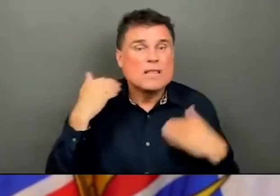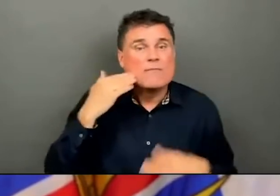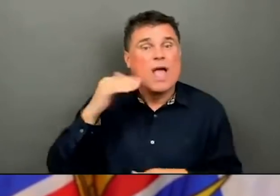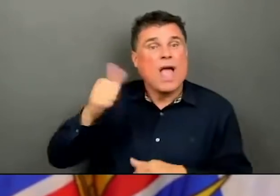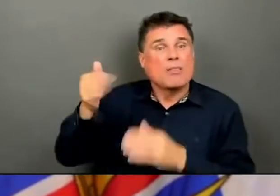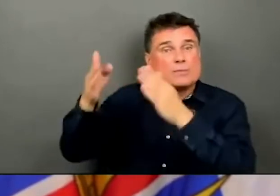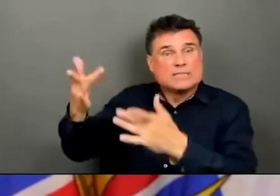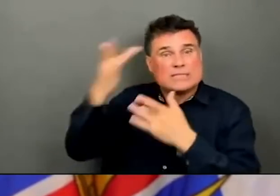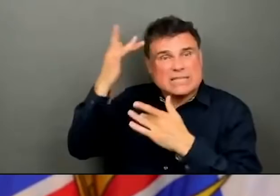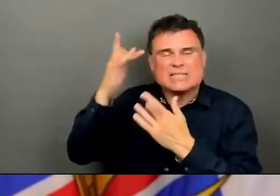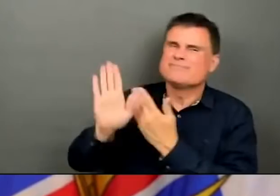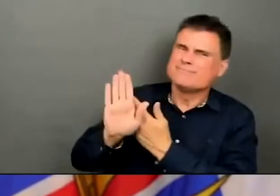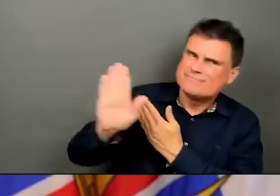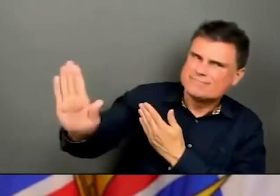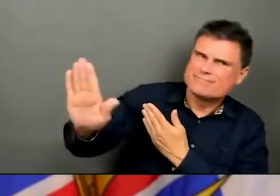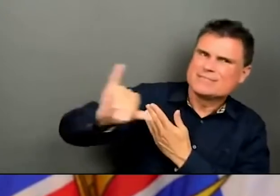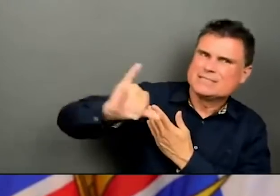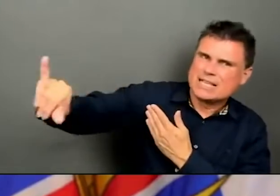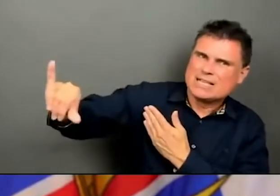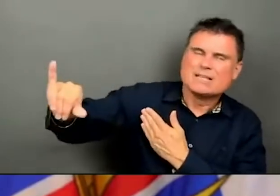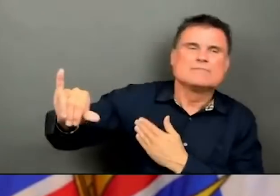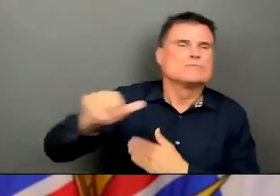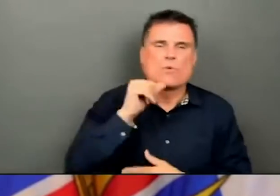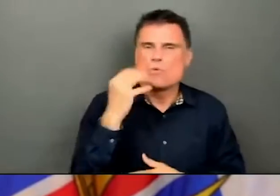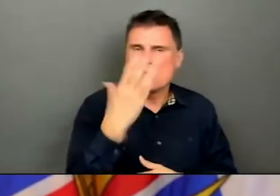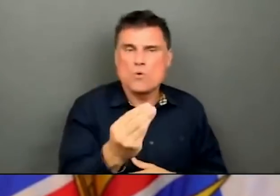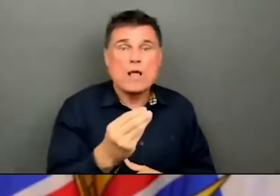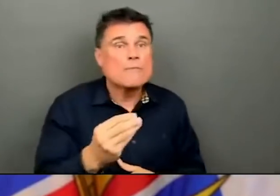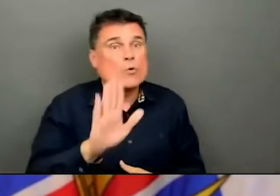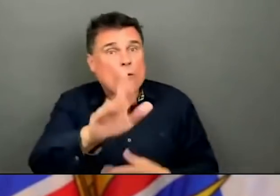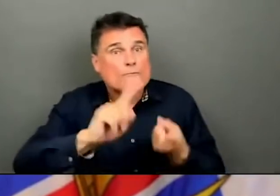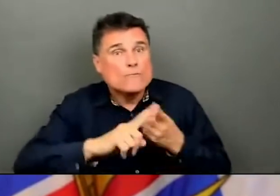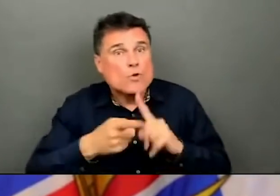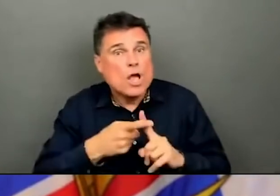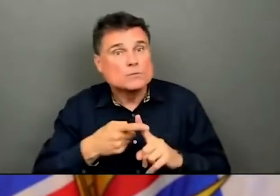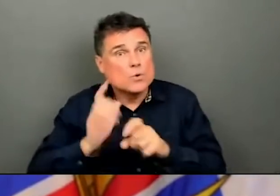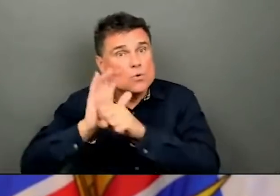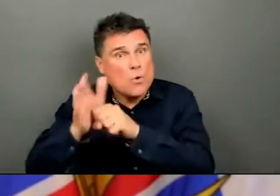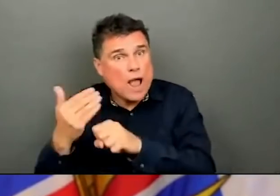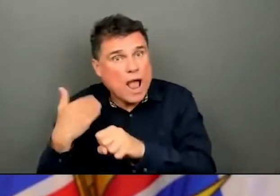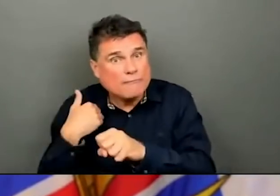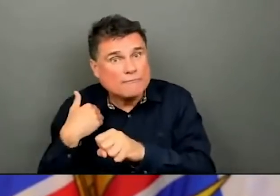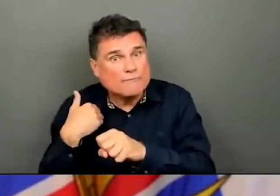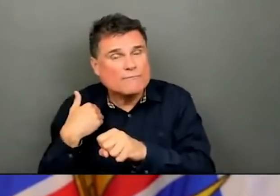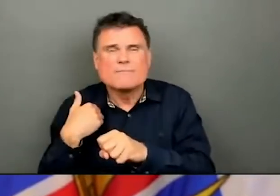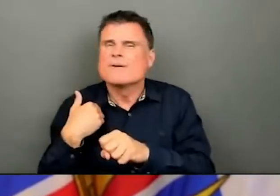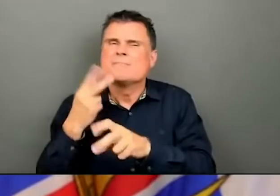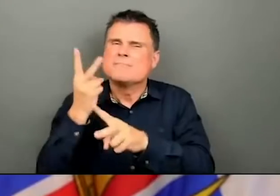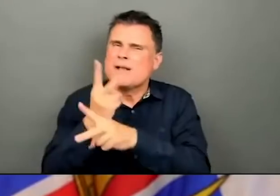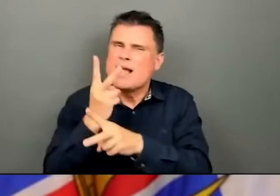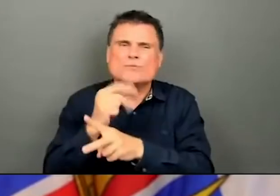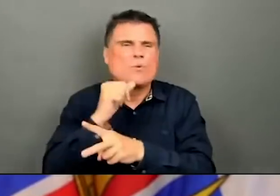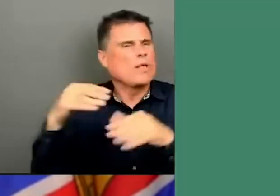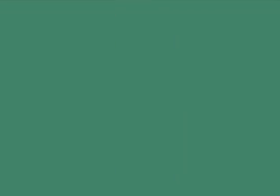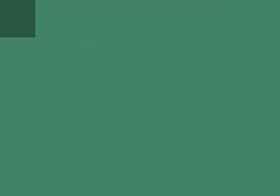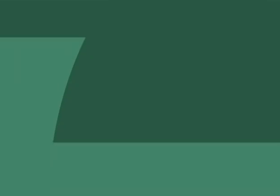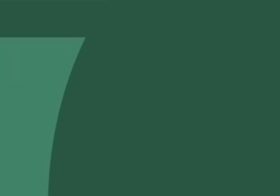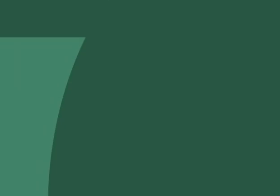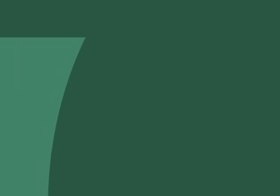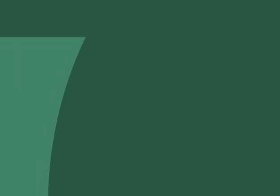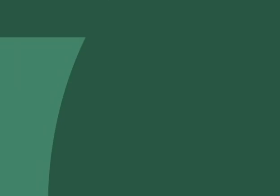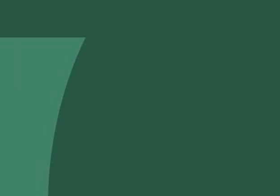circle that have COVID, then you need to be really careful and not go into those high-risk environments right now and get tested. it.